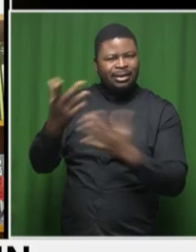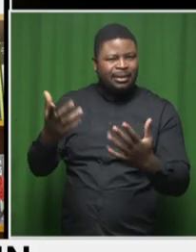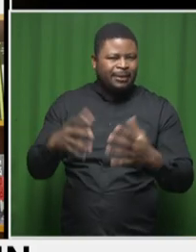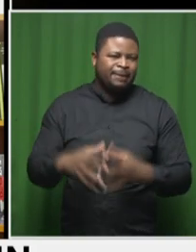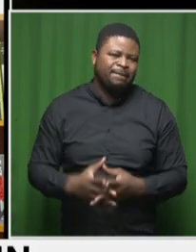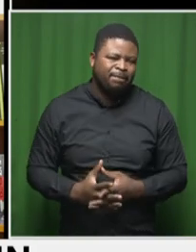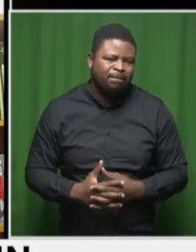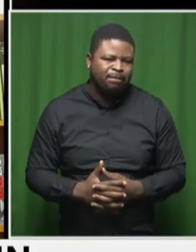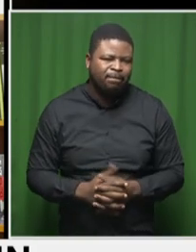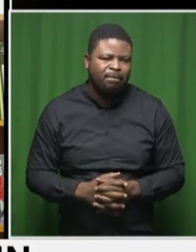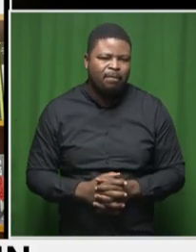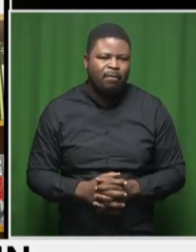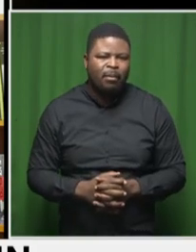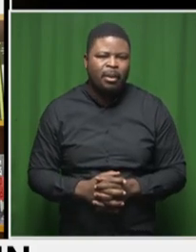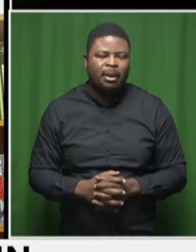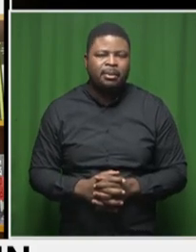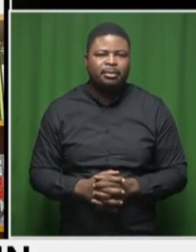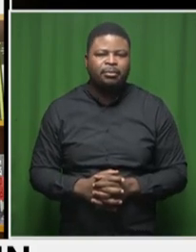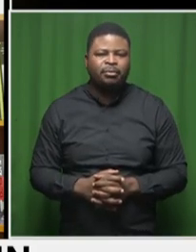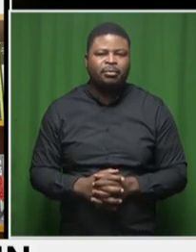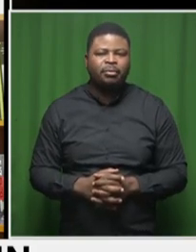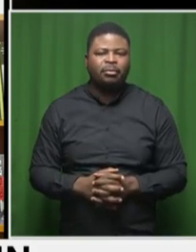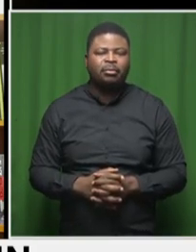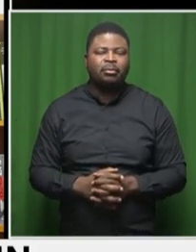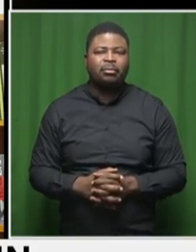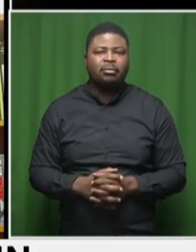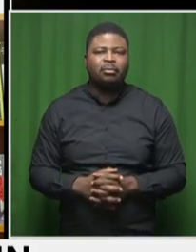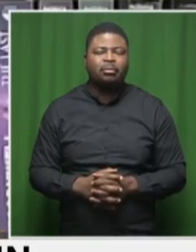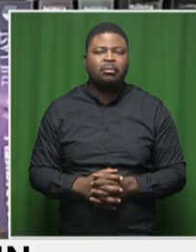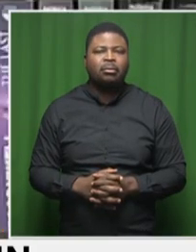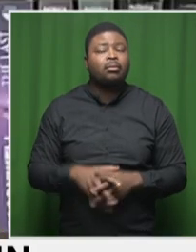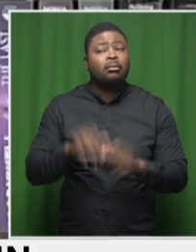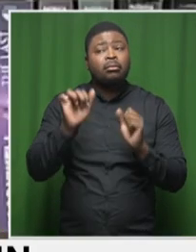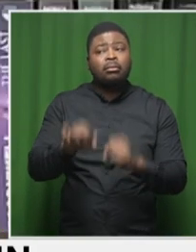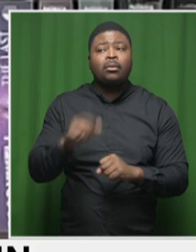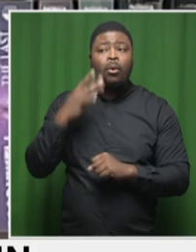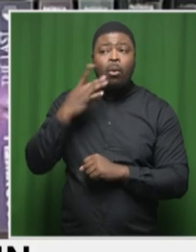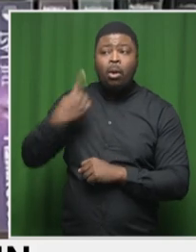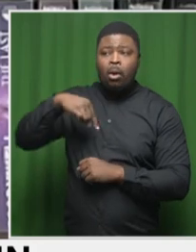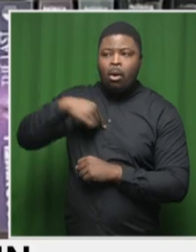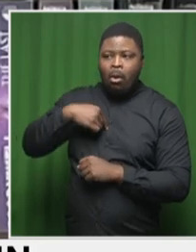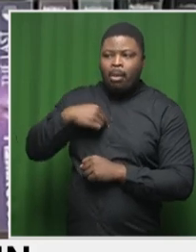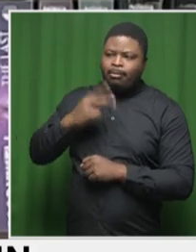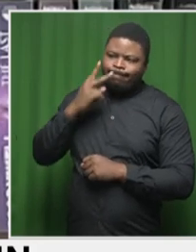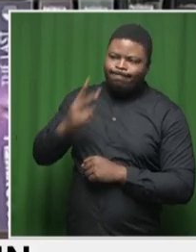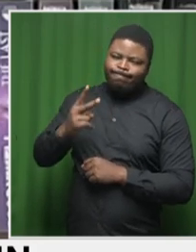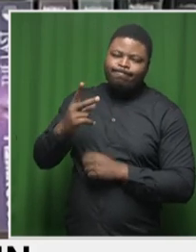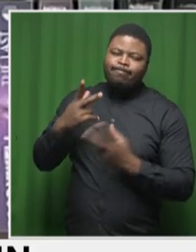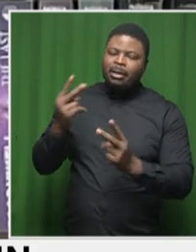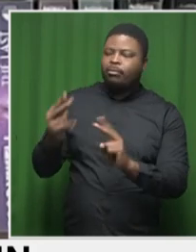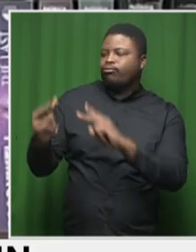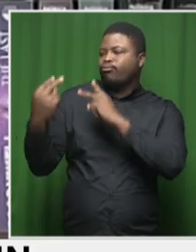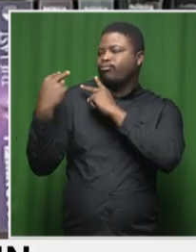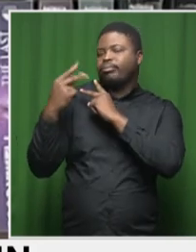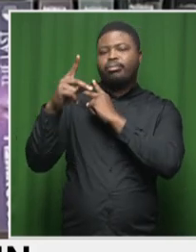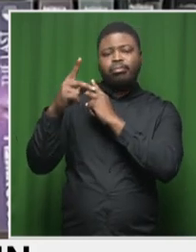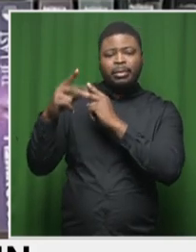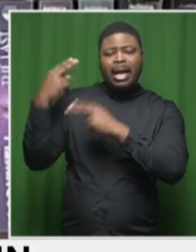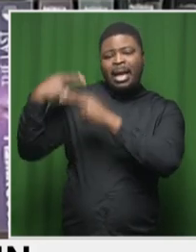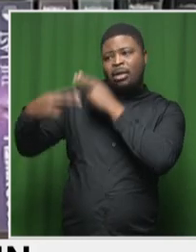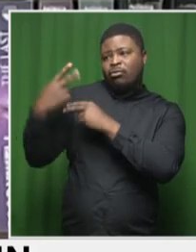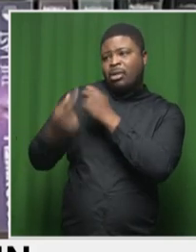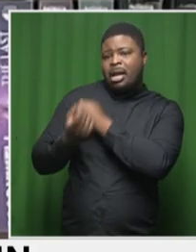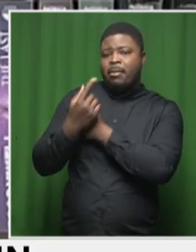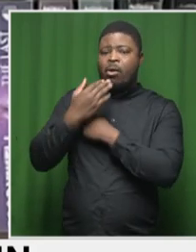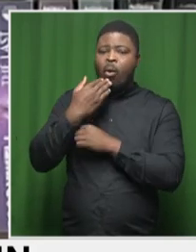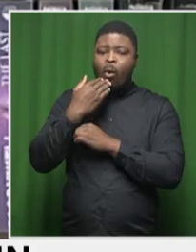Well, think when you look at history, recent history, the history we had with Esma